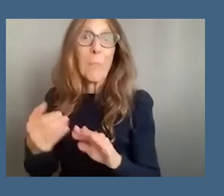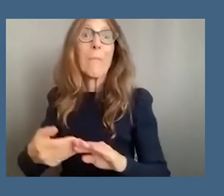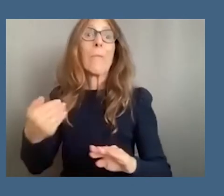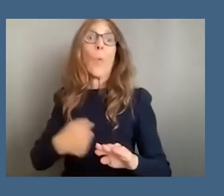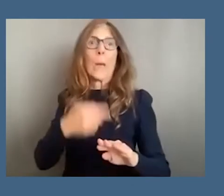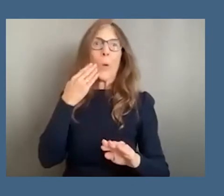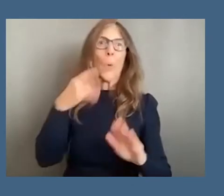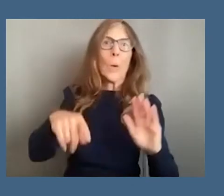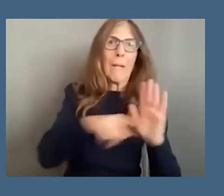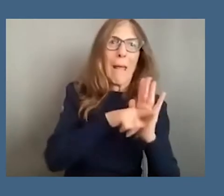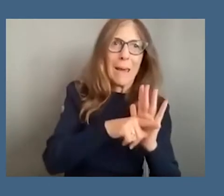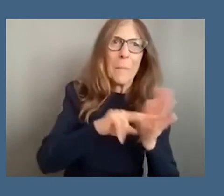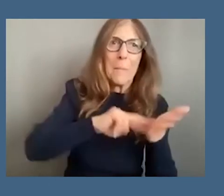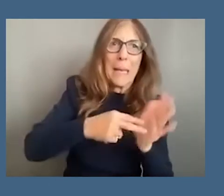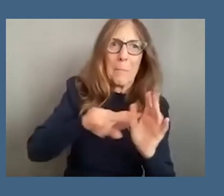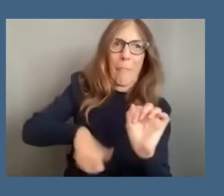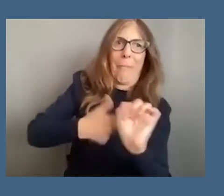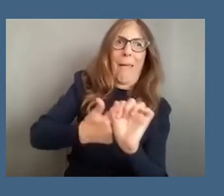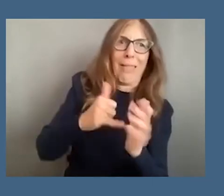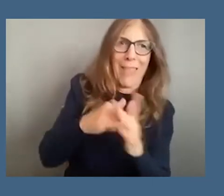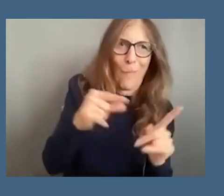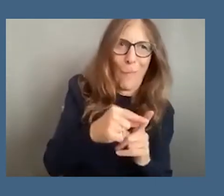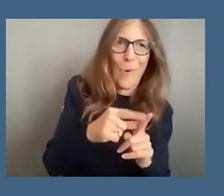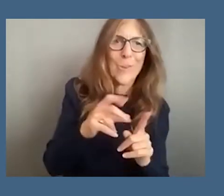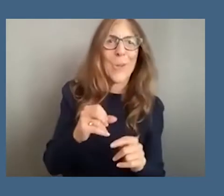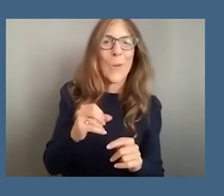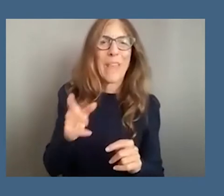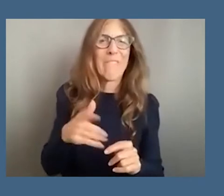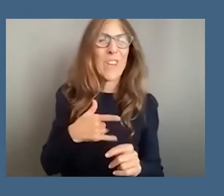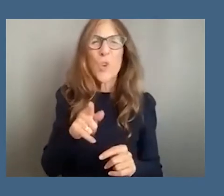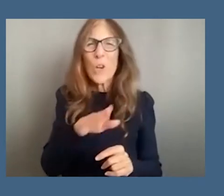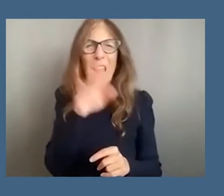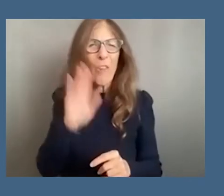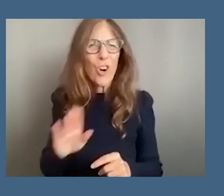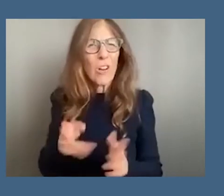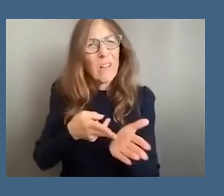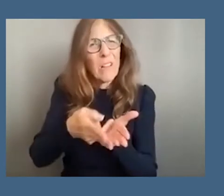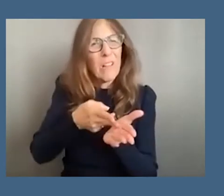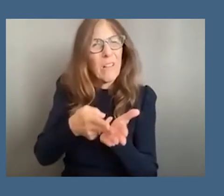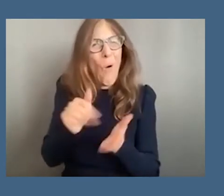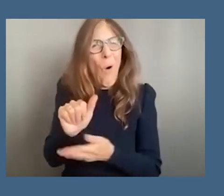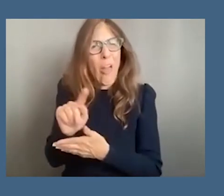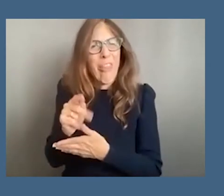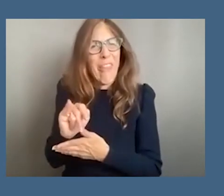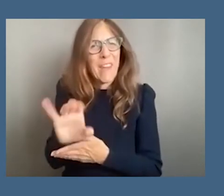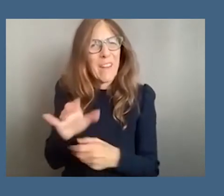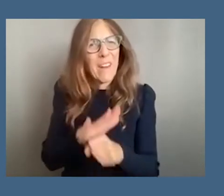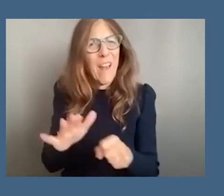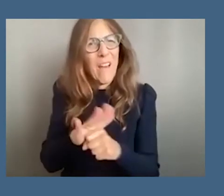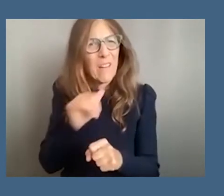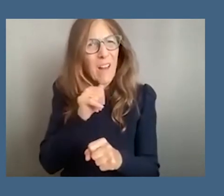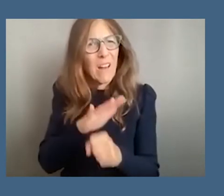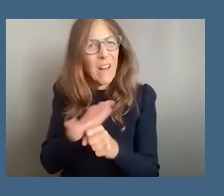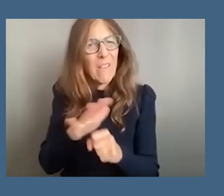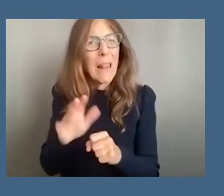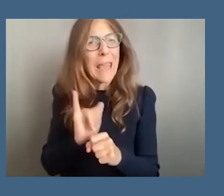connotations so you are never authentic enough you are you are communicating in a